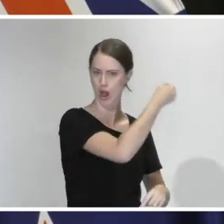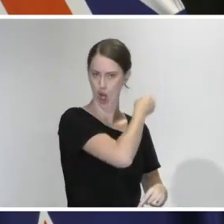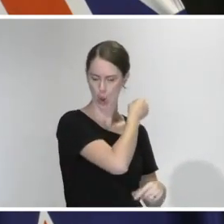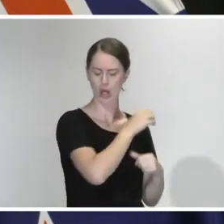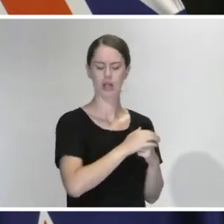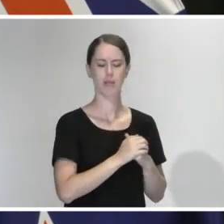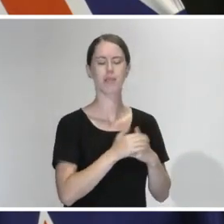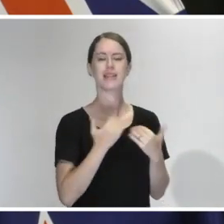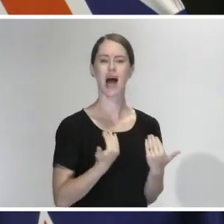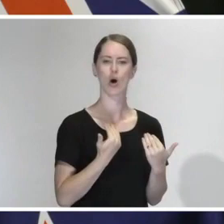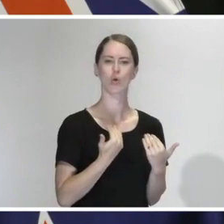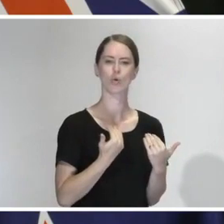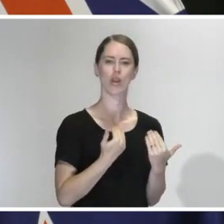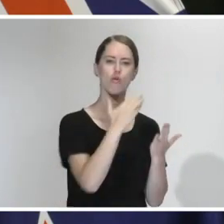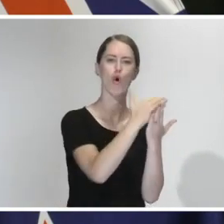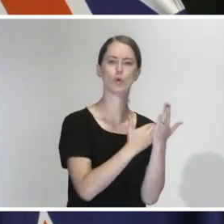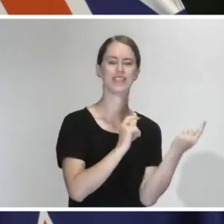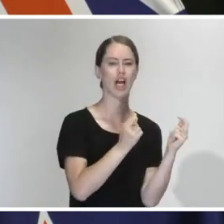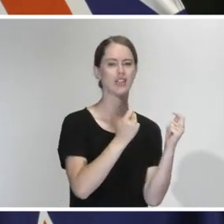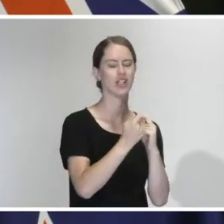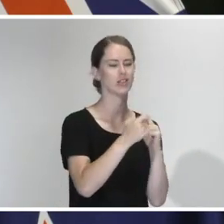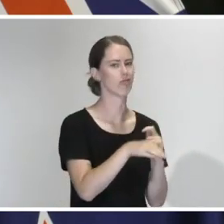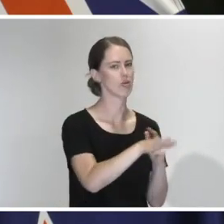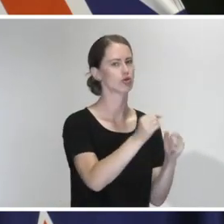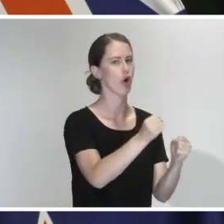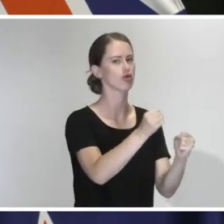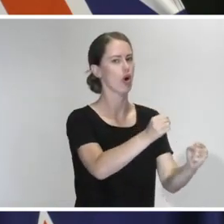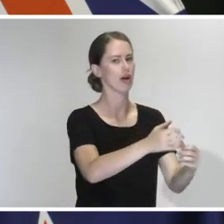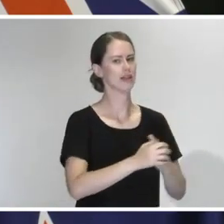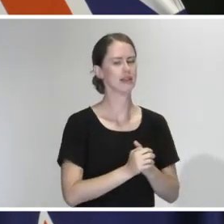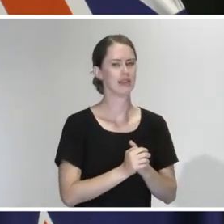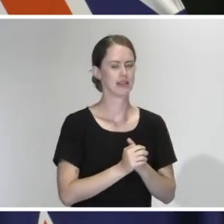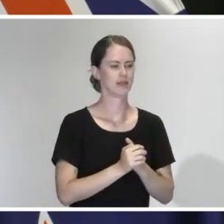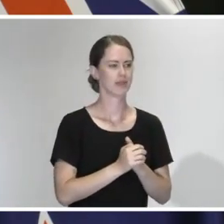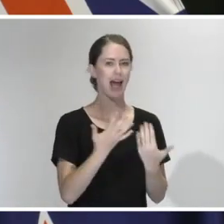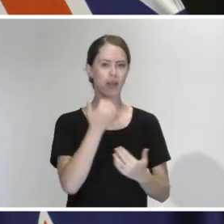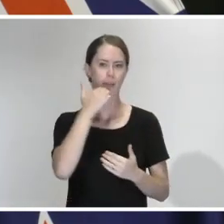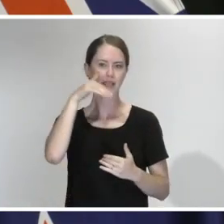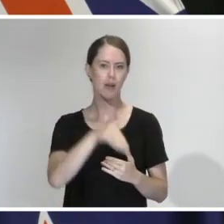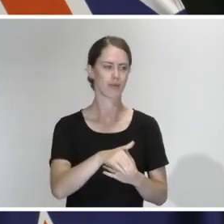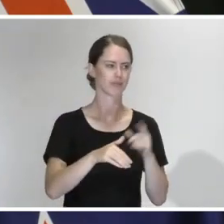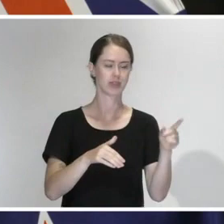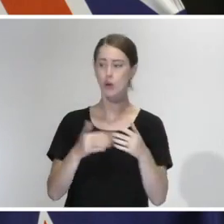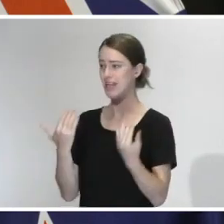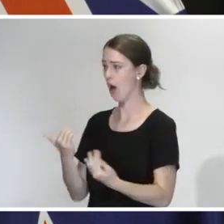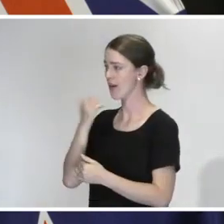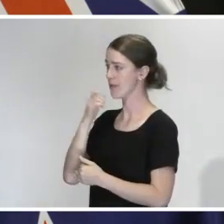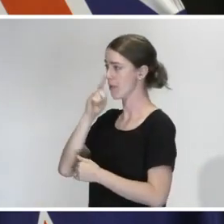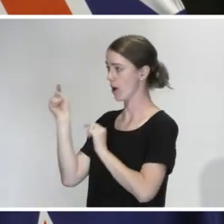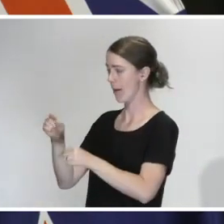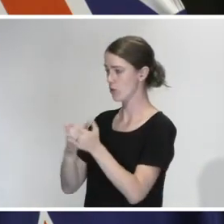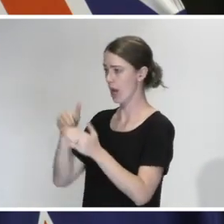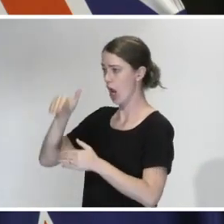place, but you'll see we've continued to step them up as we've had the capacity and as the numbers have dropped. So now that it's slowed to a trickle, can you introduce... Yes,